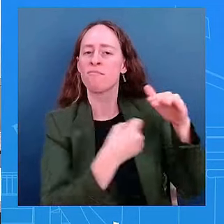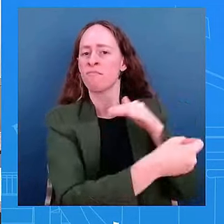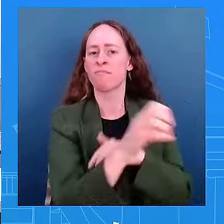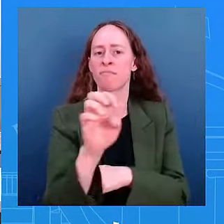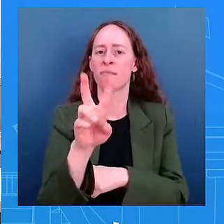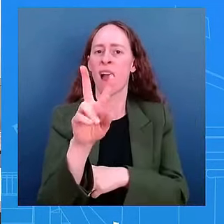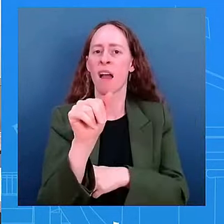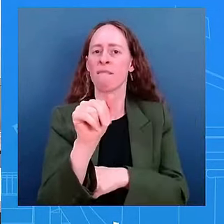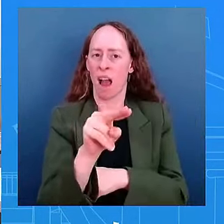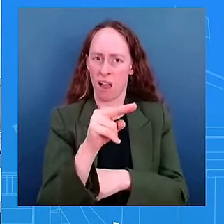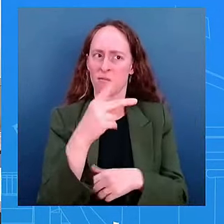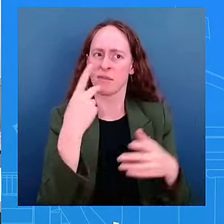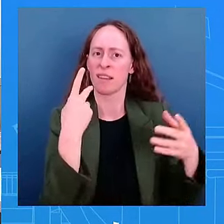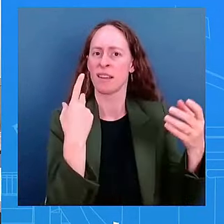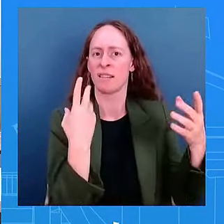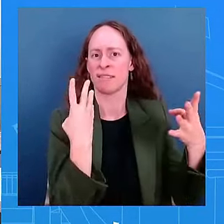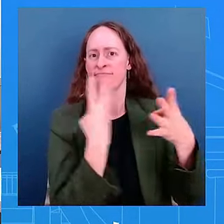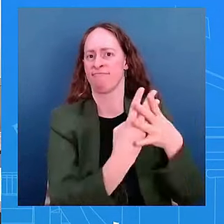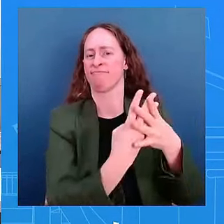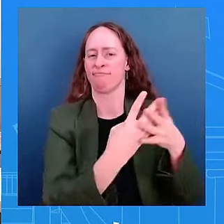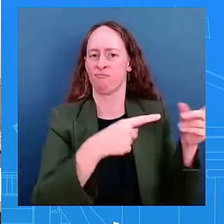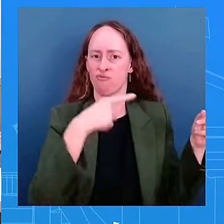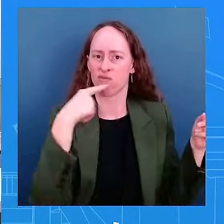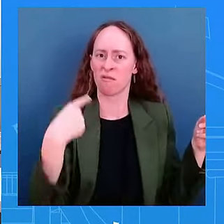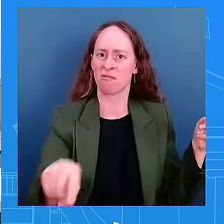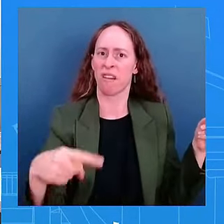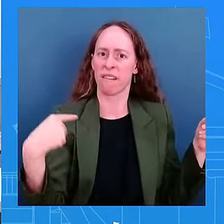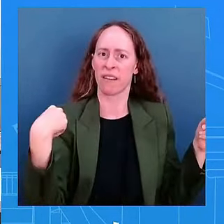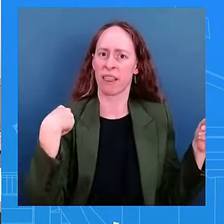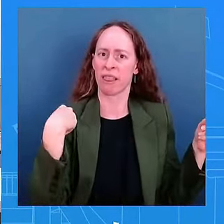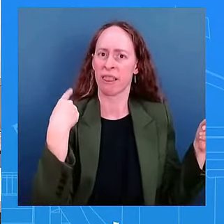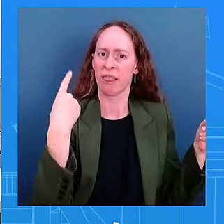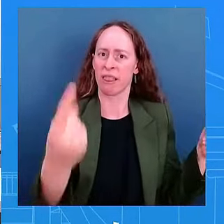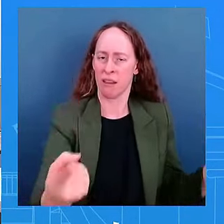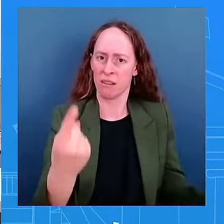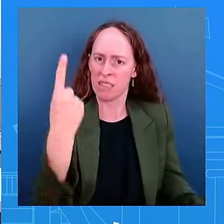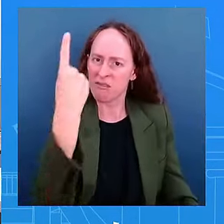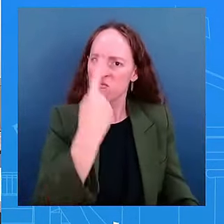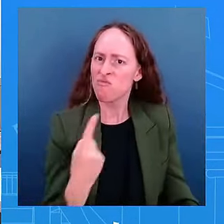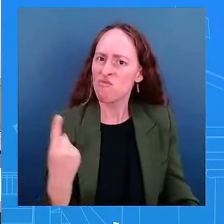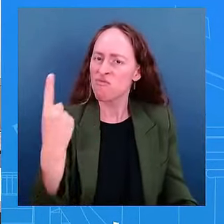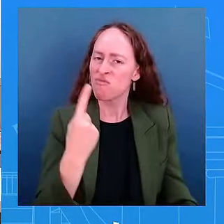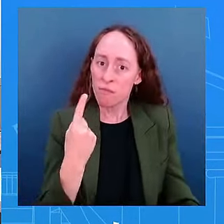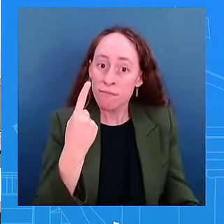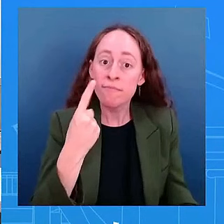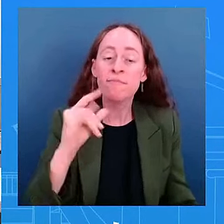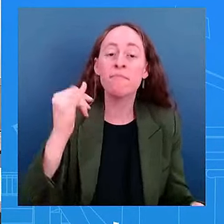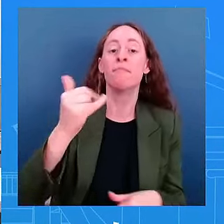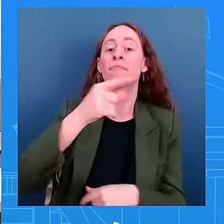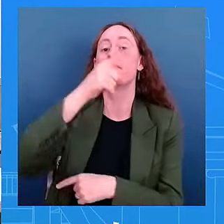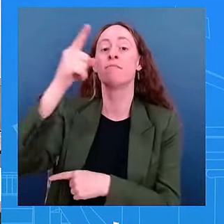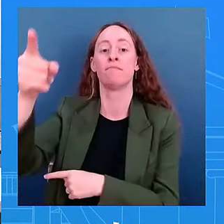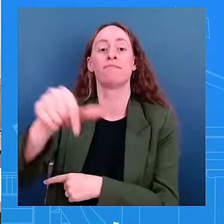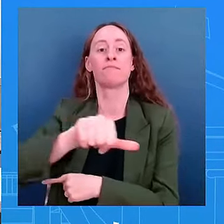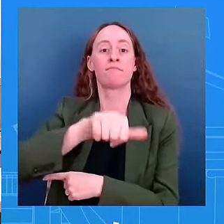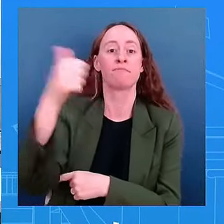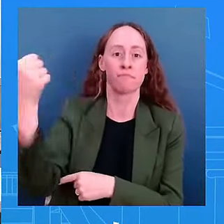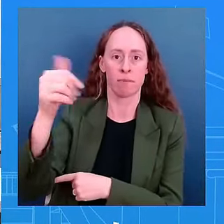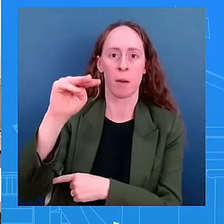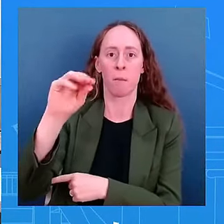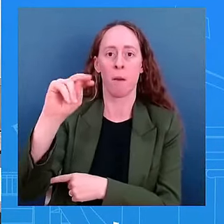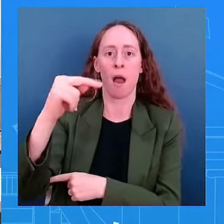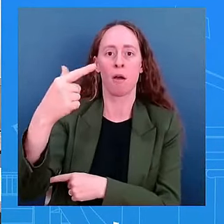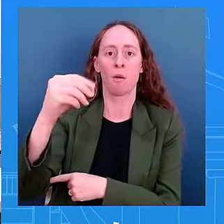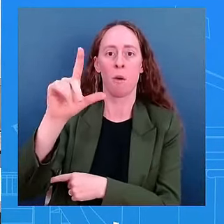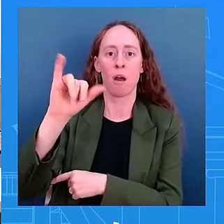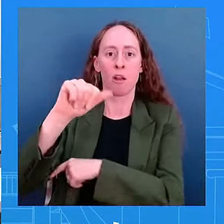extremely important issue worldwide in the case of mongolia considering the fact that the foreign minister of mongolia visited just seven days ago